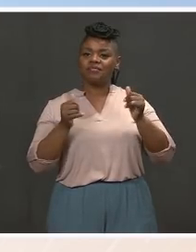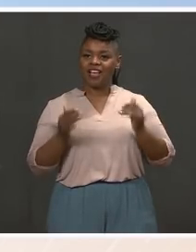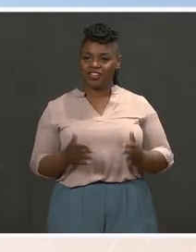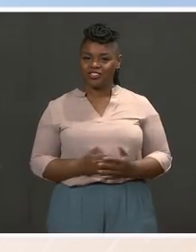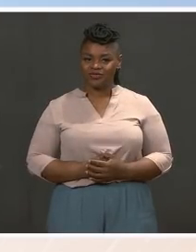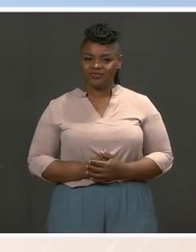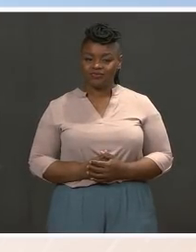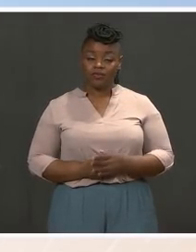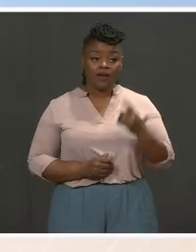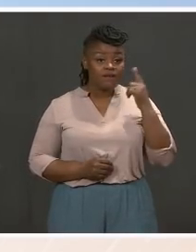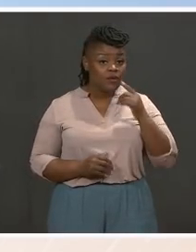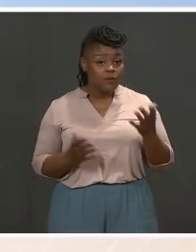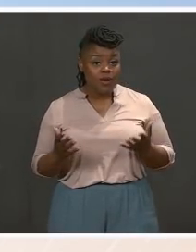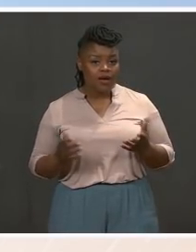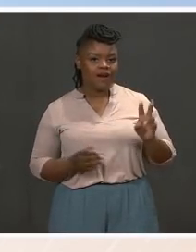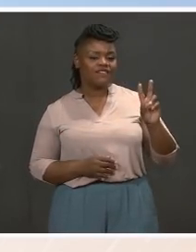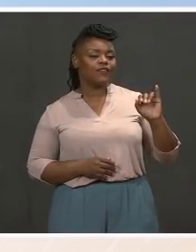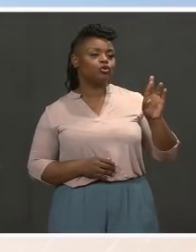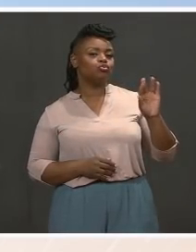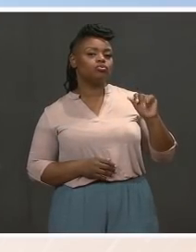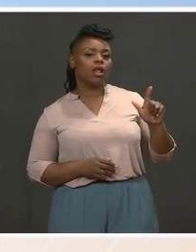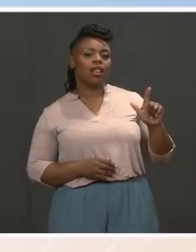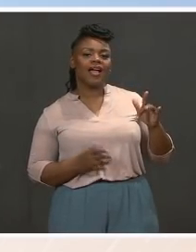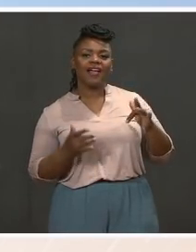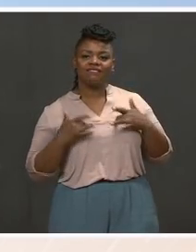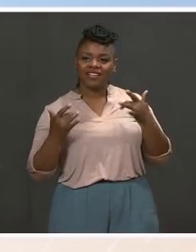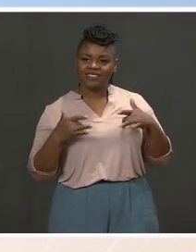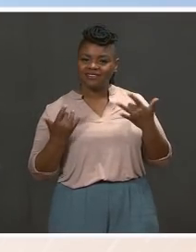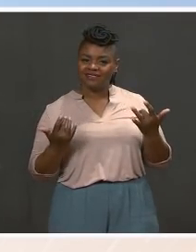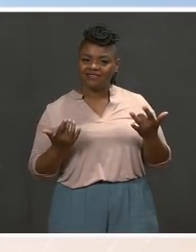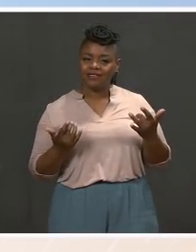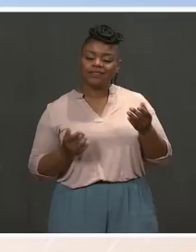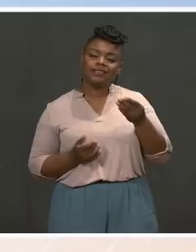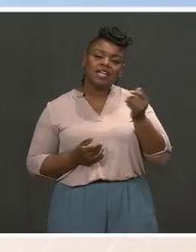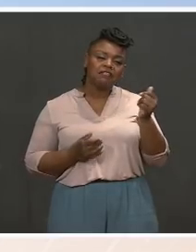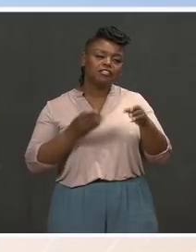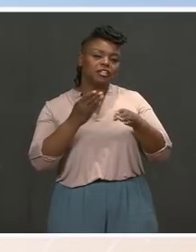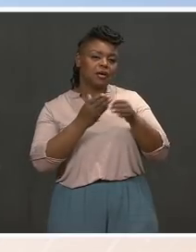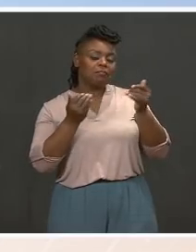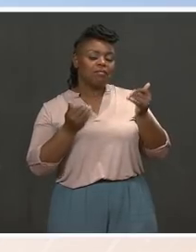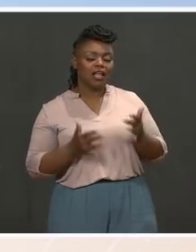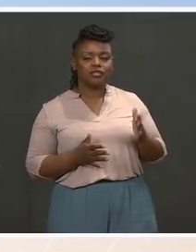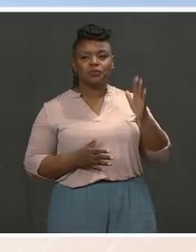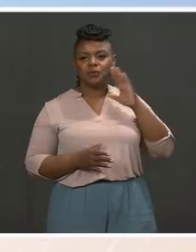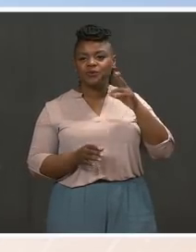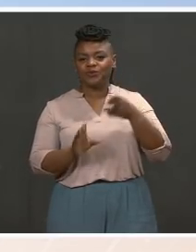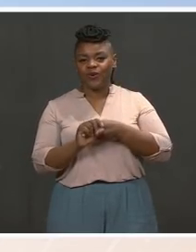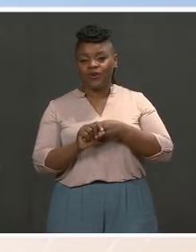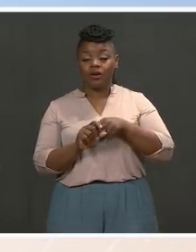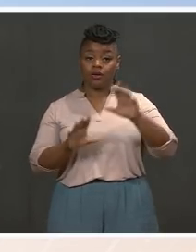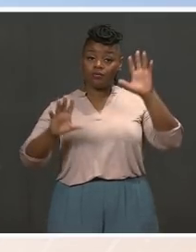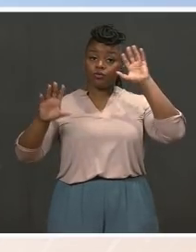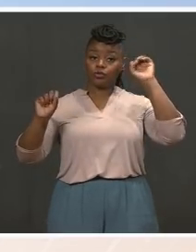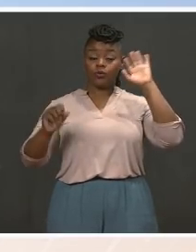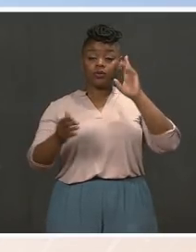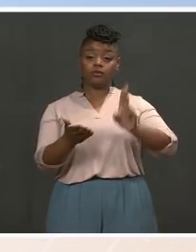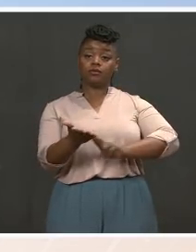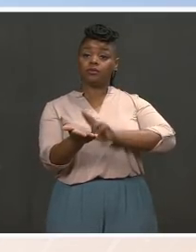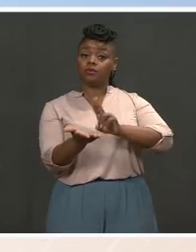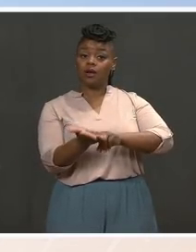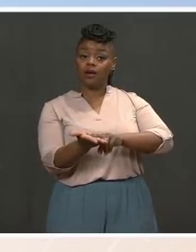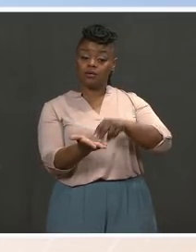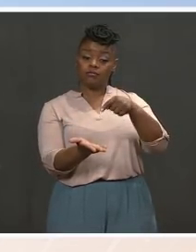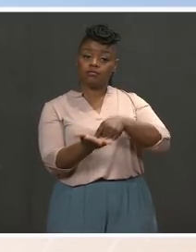event with other members of the U.S. Women's National Team, where the President will sign a proclamation marking Equal Pay Day.